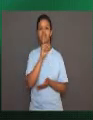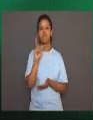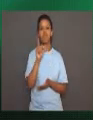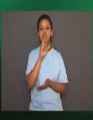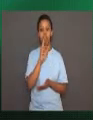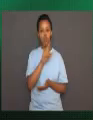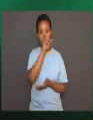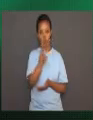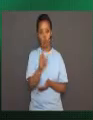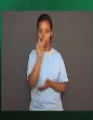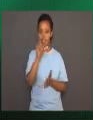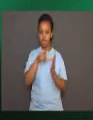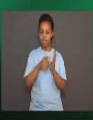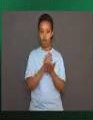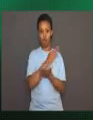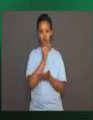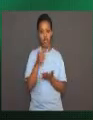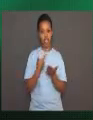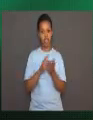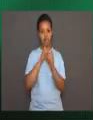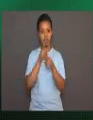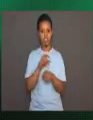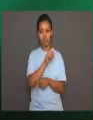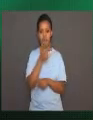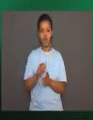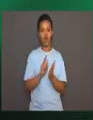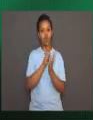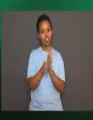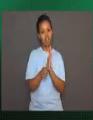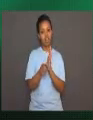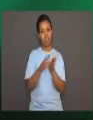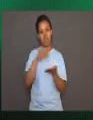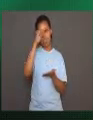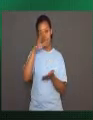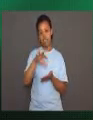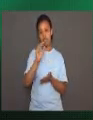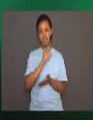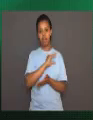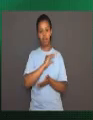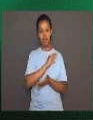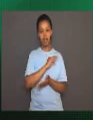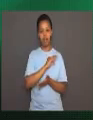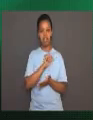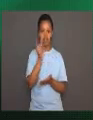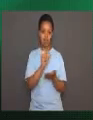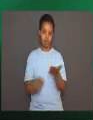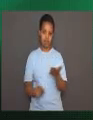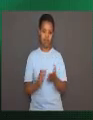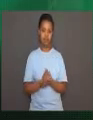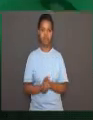Take a few minutes to write down any examples of learned behavior you can think of.